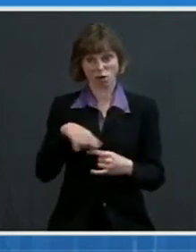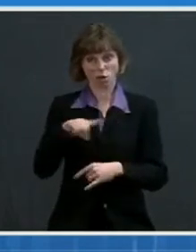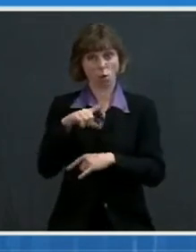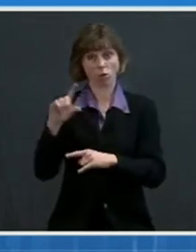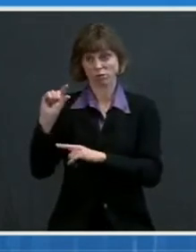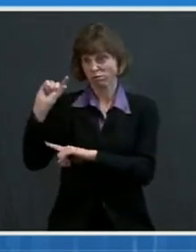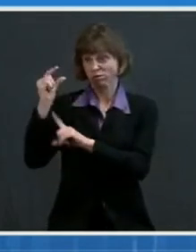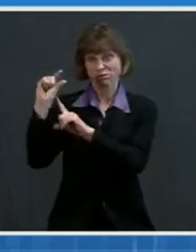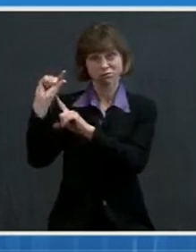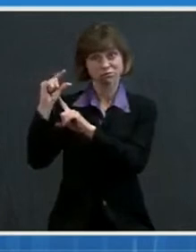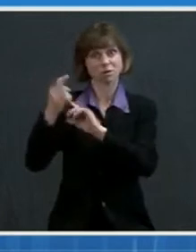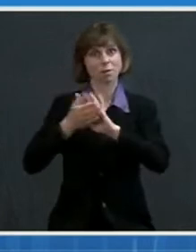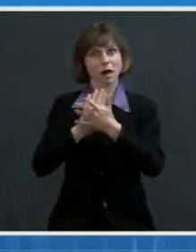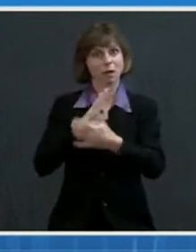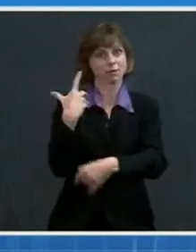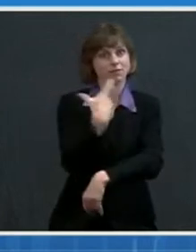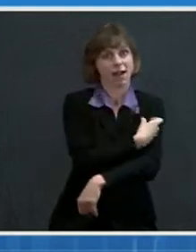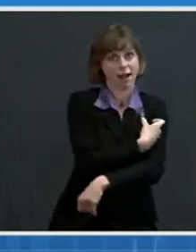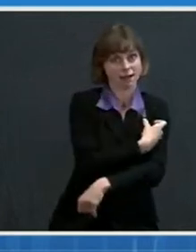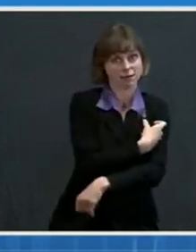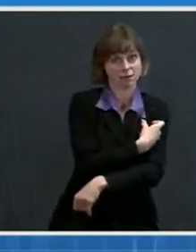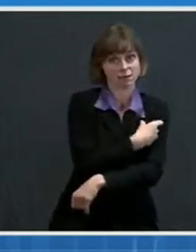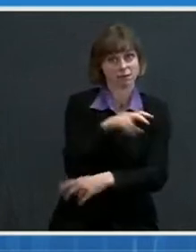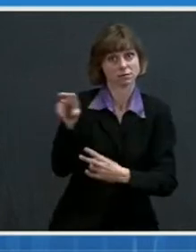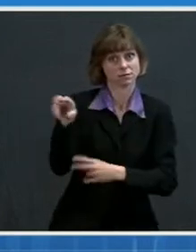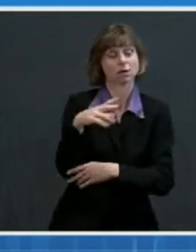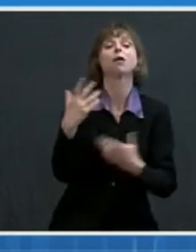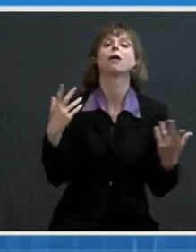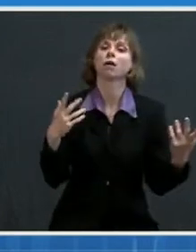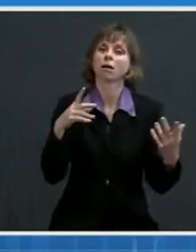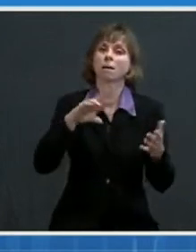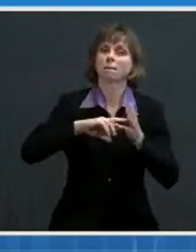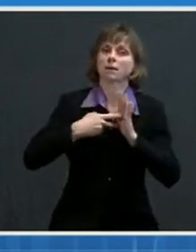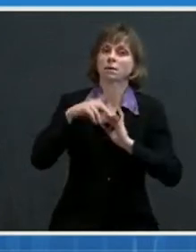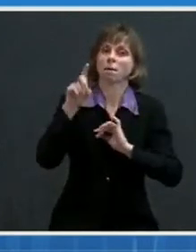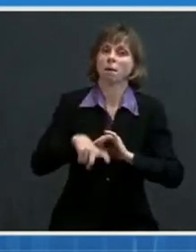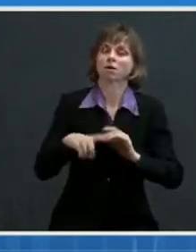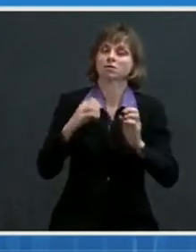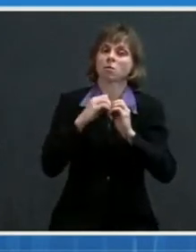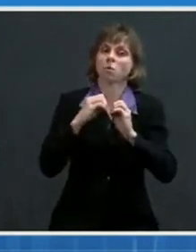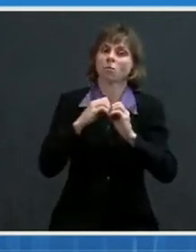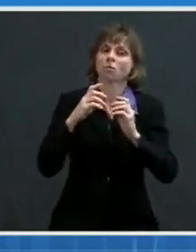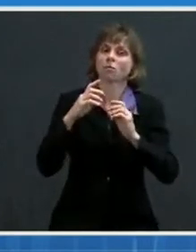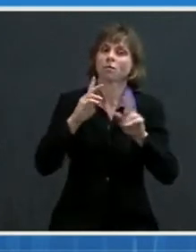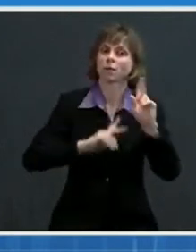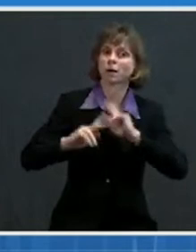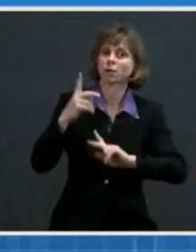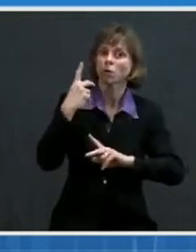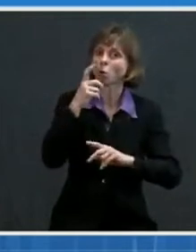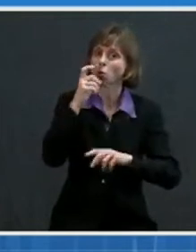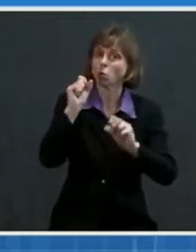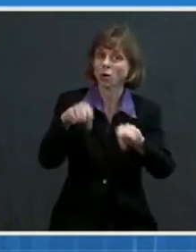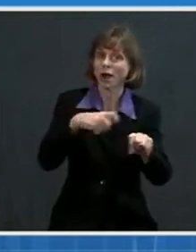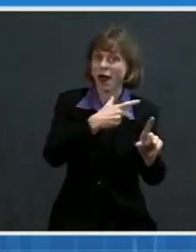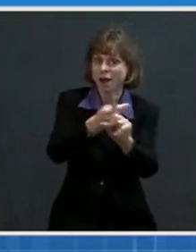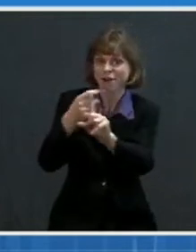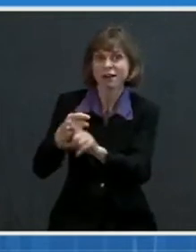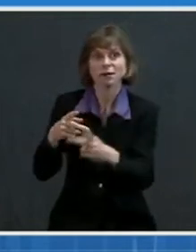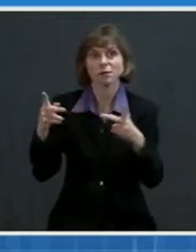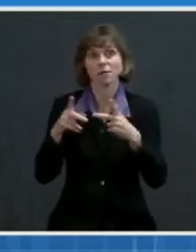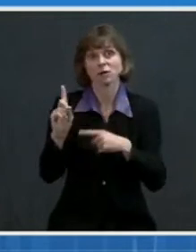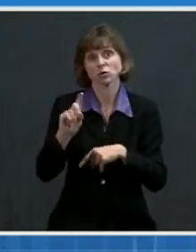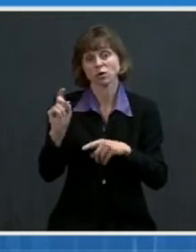requires more vaccinators and more vaccination sites. We must continue to get these vaccinations efficiently